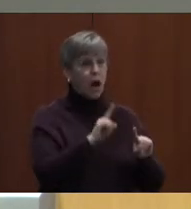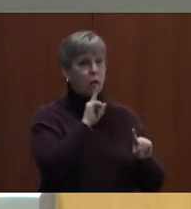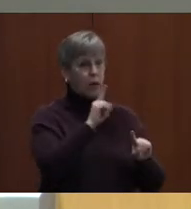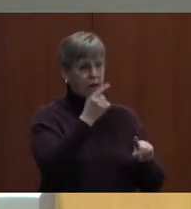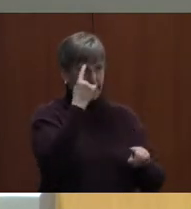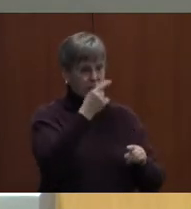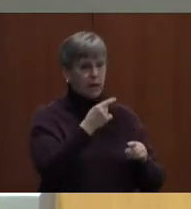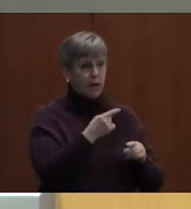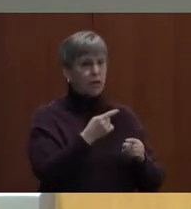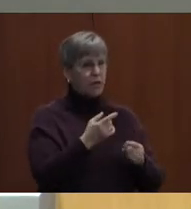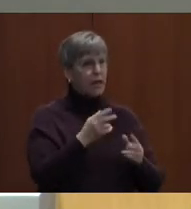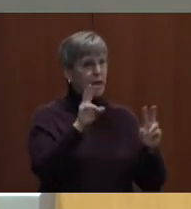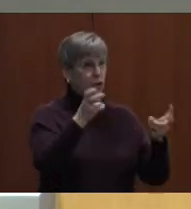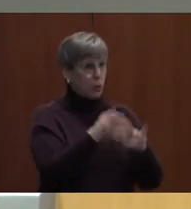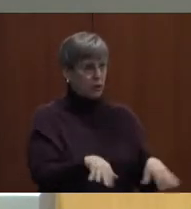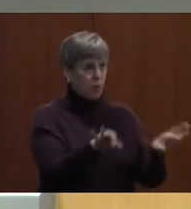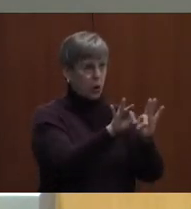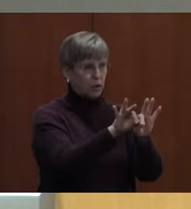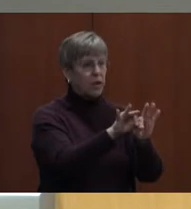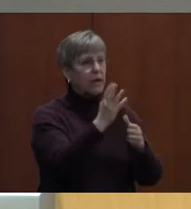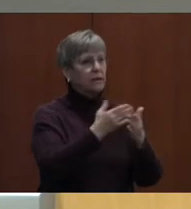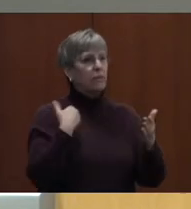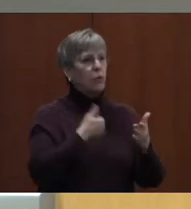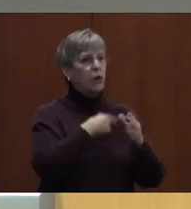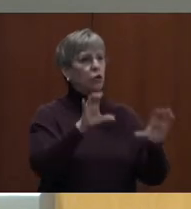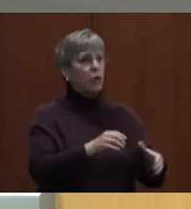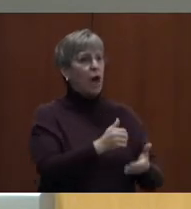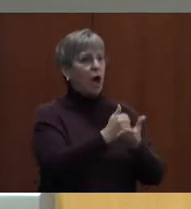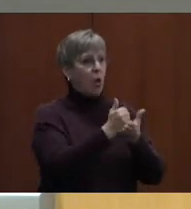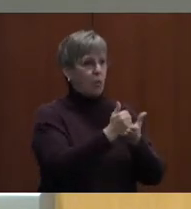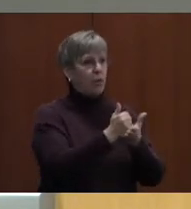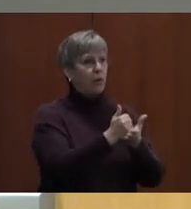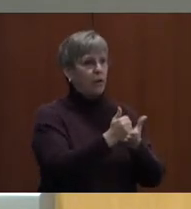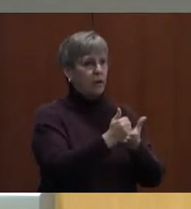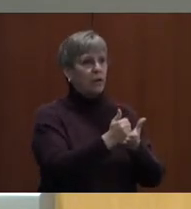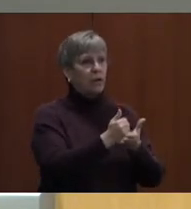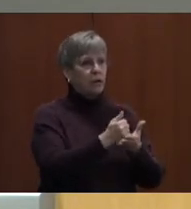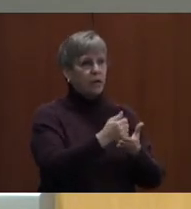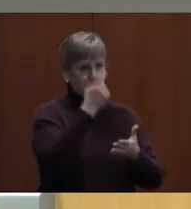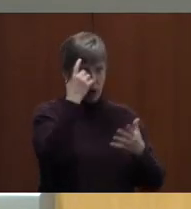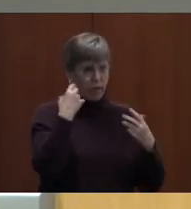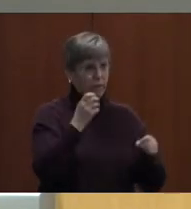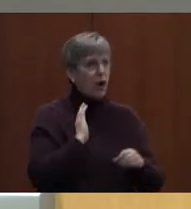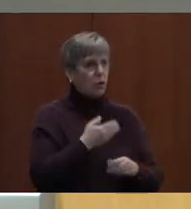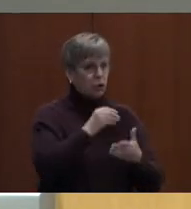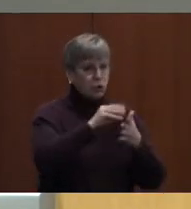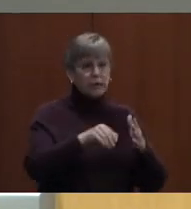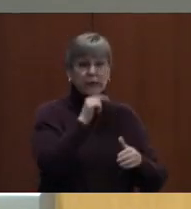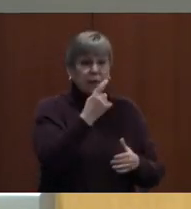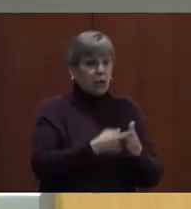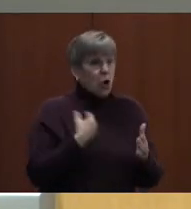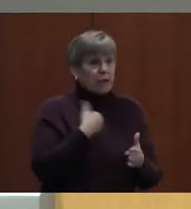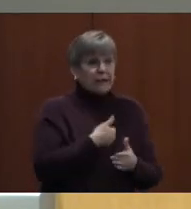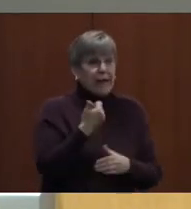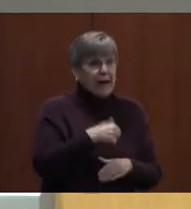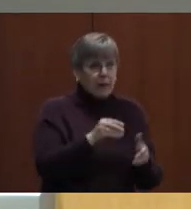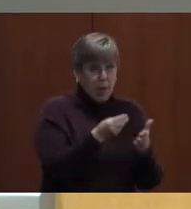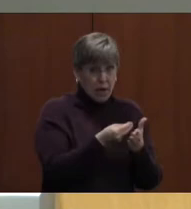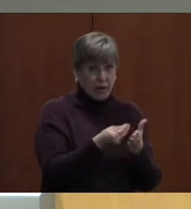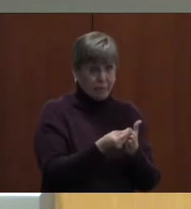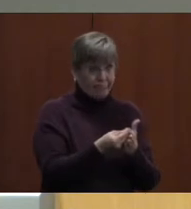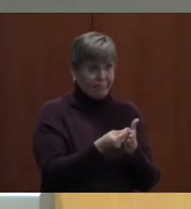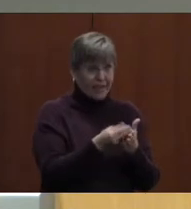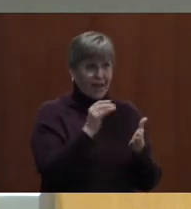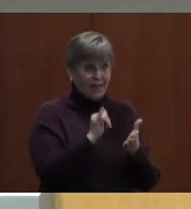important issue. And I believe that it's something we can do to help the mental health of our students, and it doesn't cost us any money. And that's really what I'm looking to